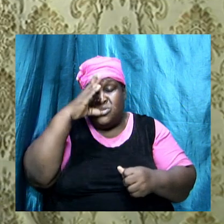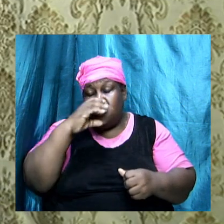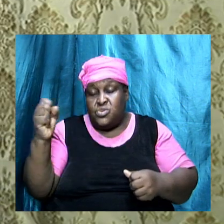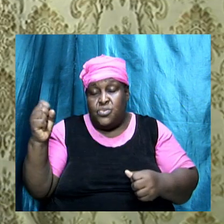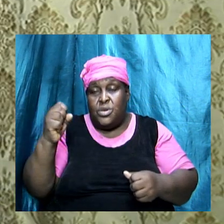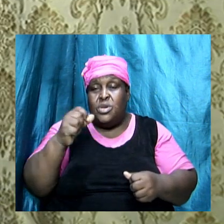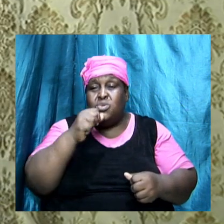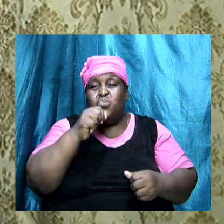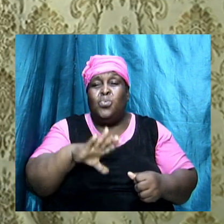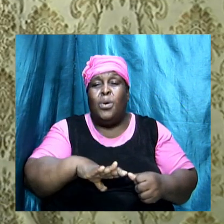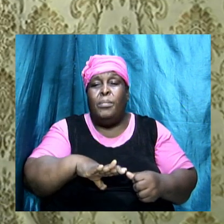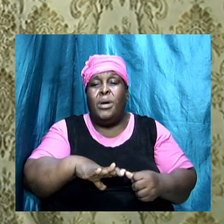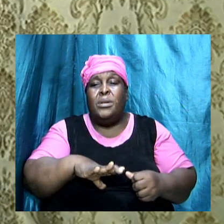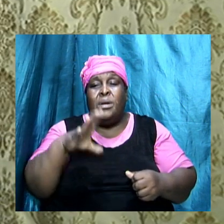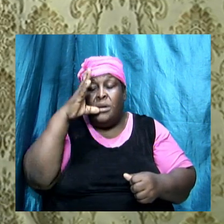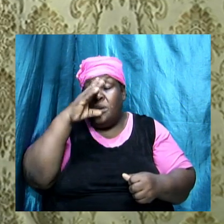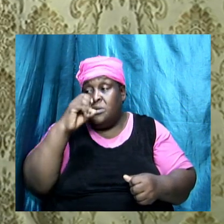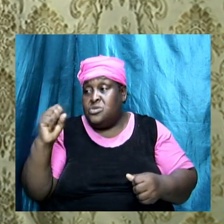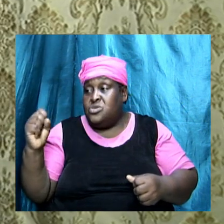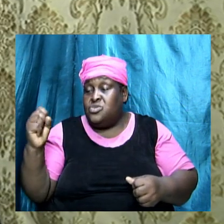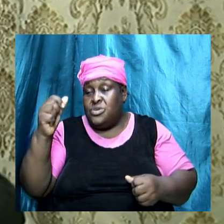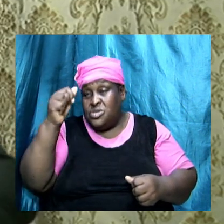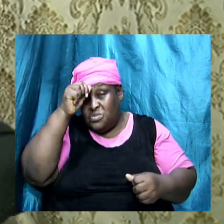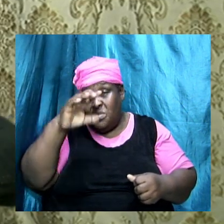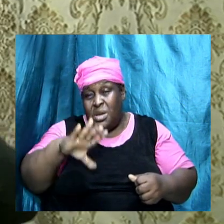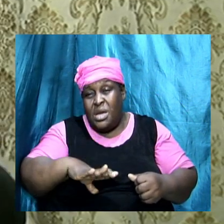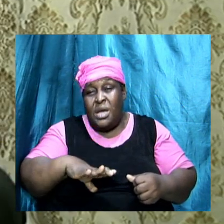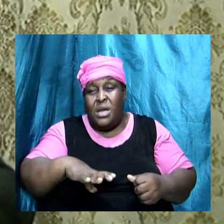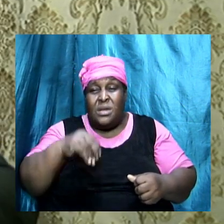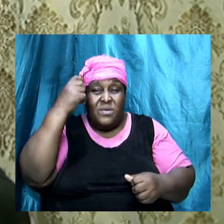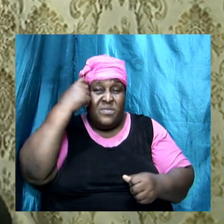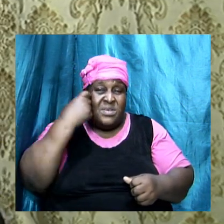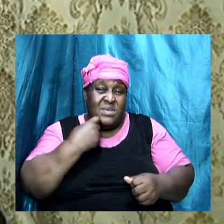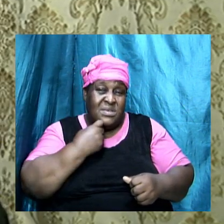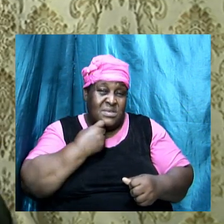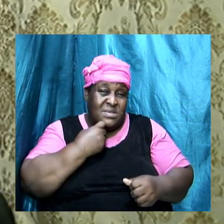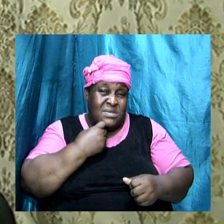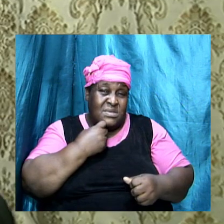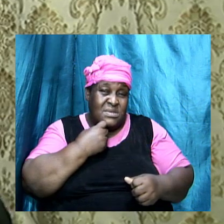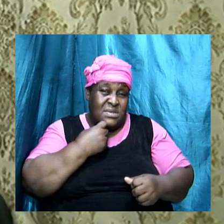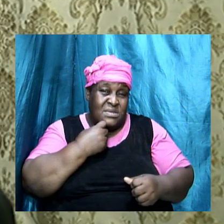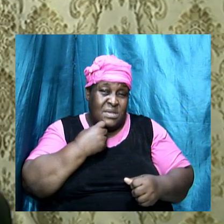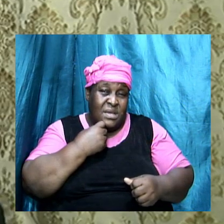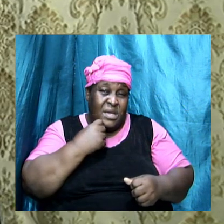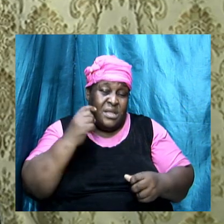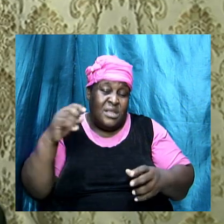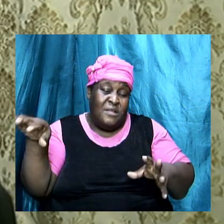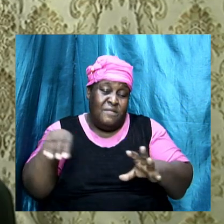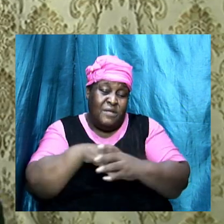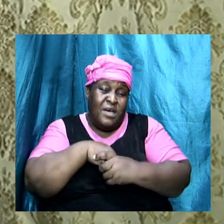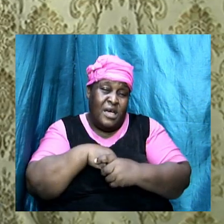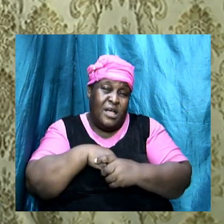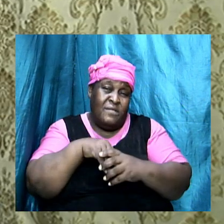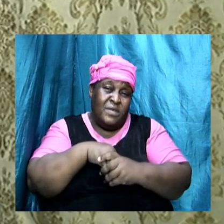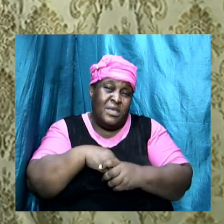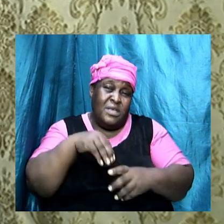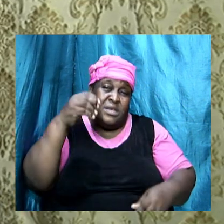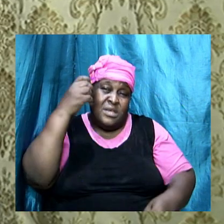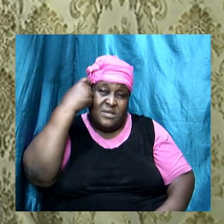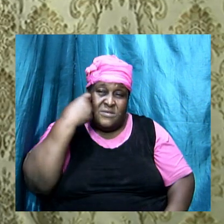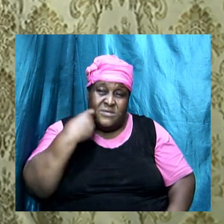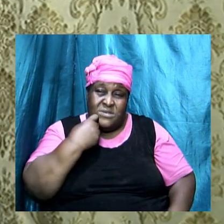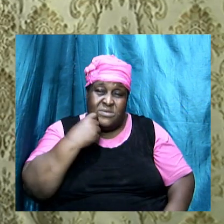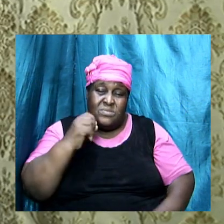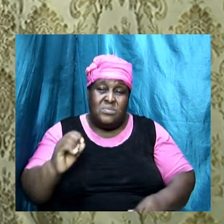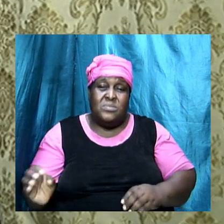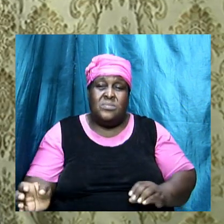led by the seducing spirit, and get involved, amen, in illicit sexual activities,